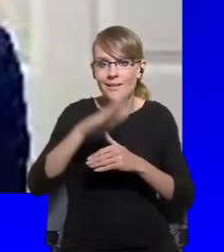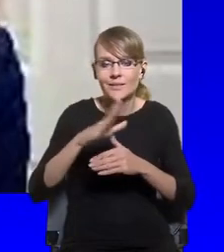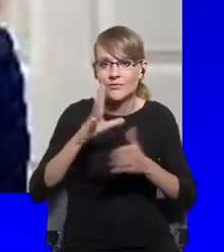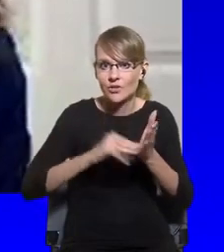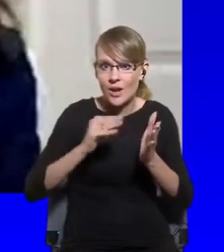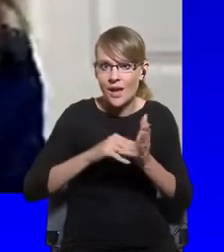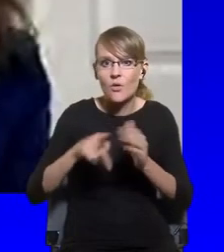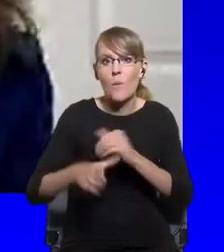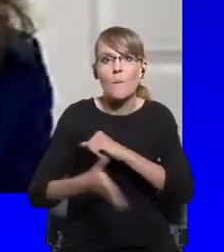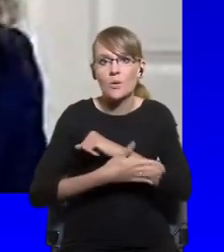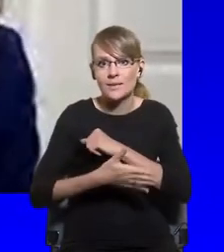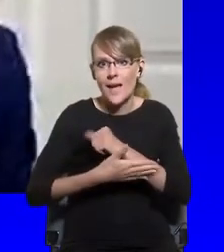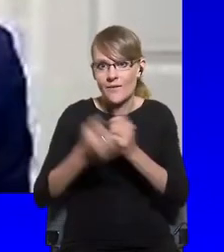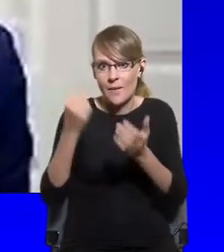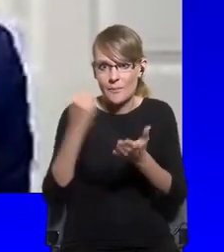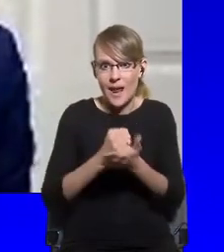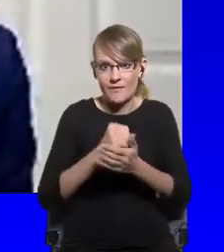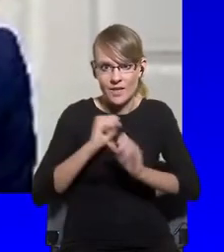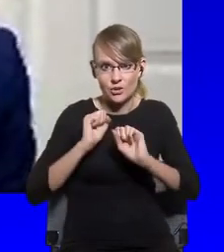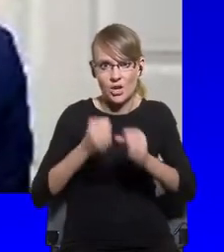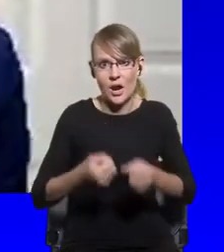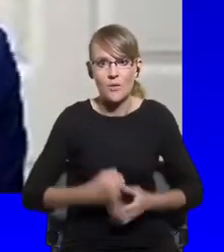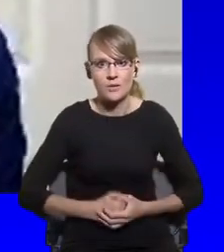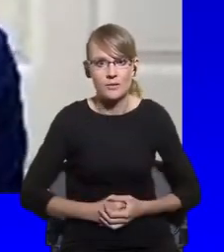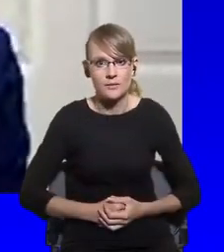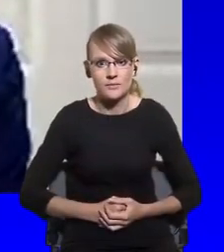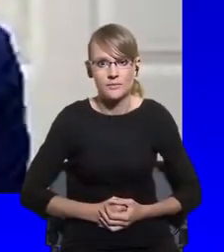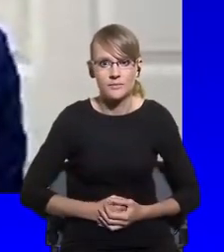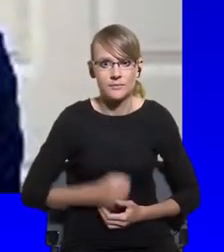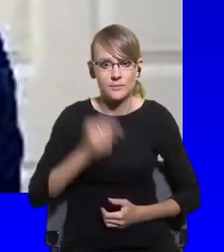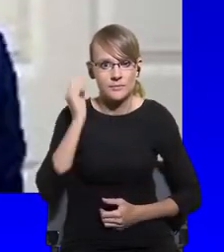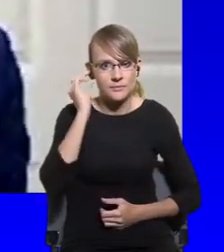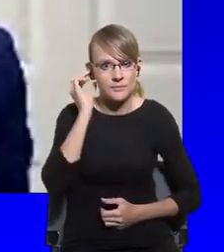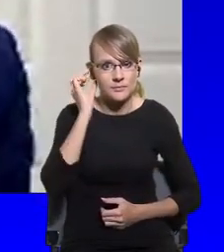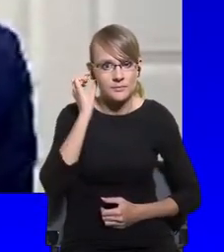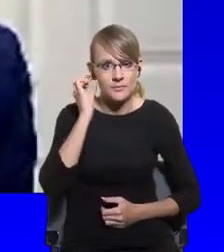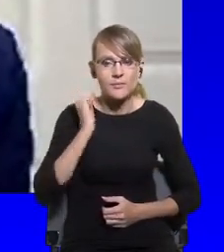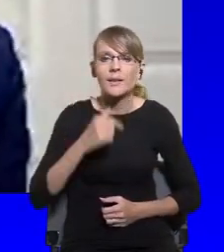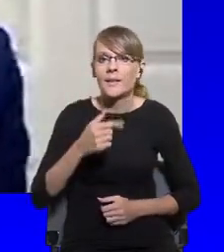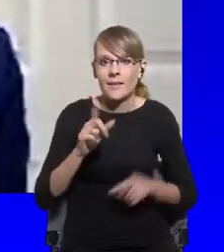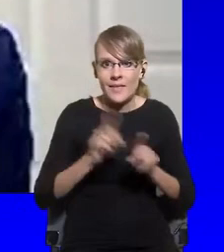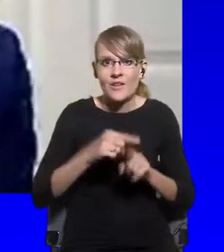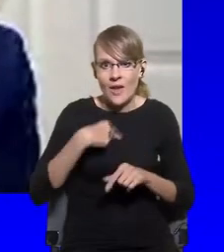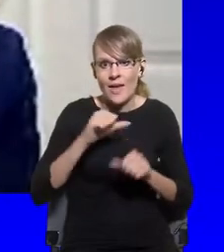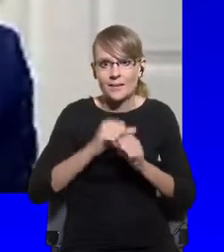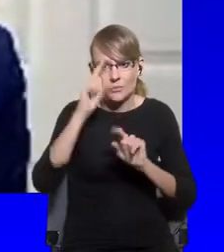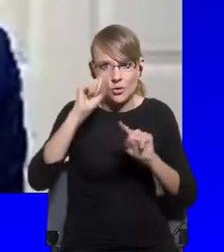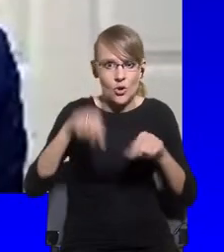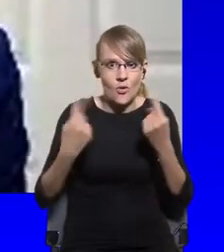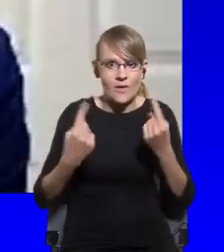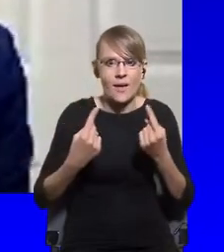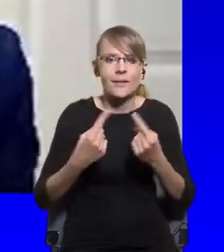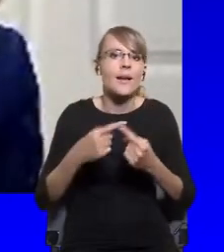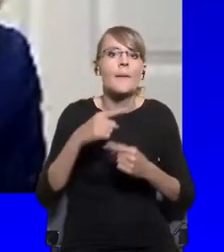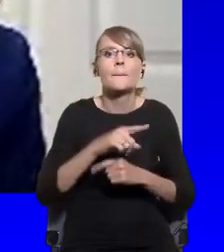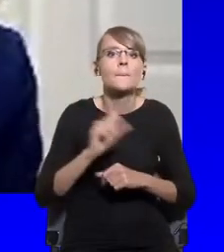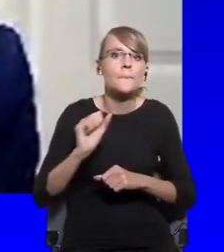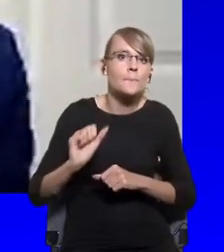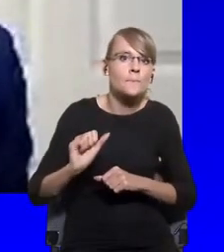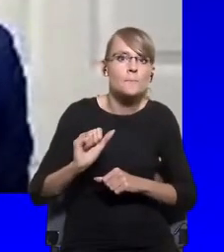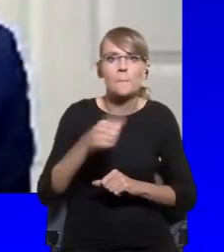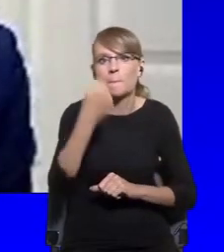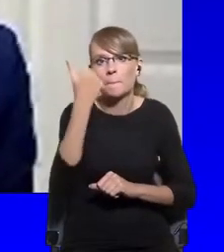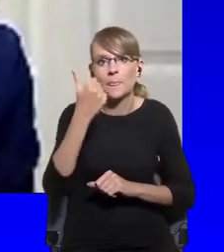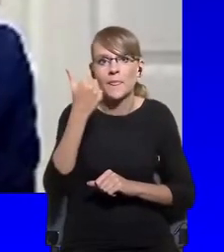So having said that, I also believe that the first wave of coronavirus has challenged